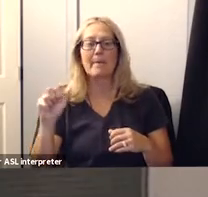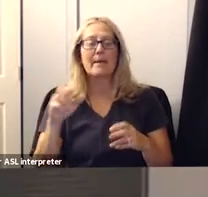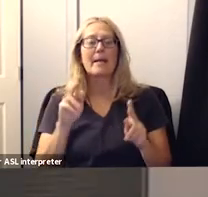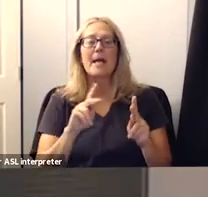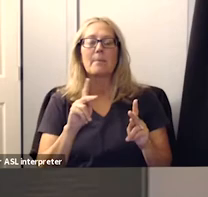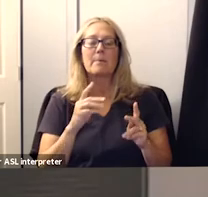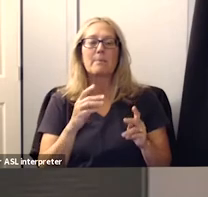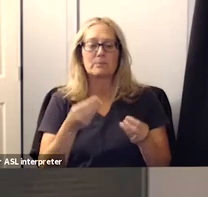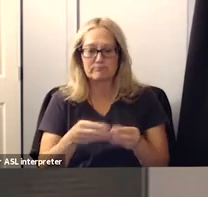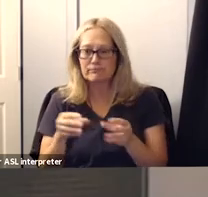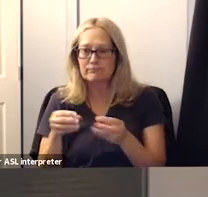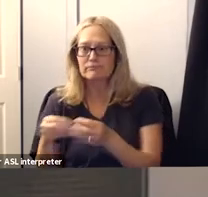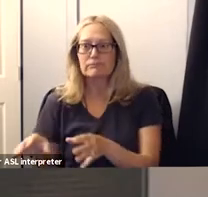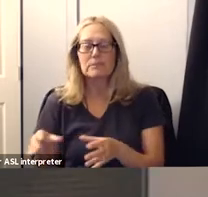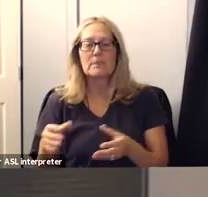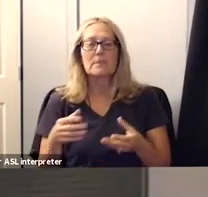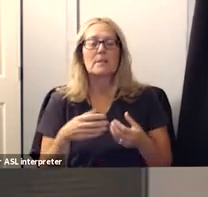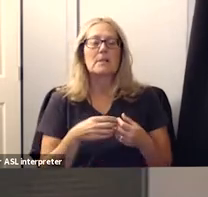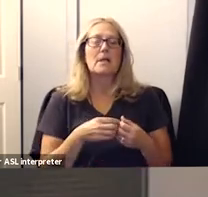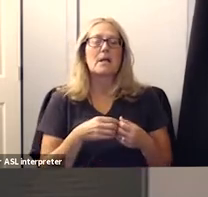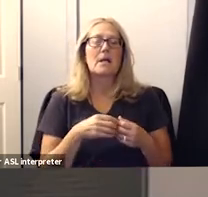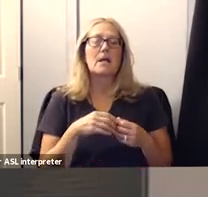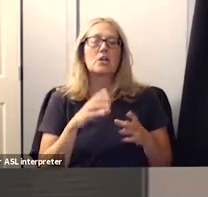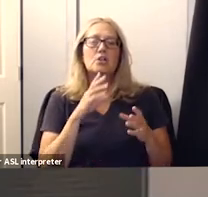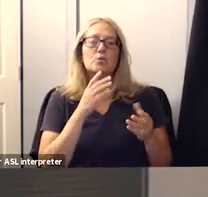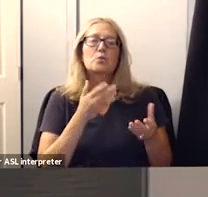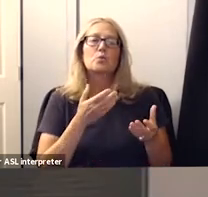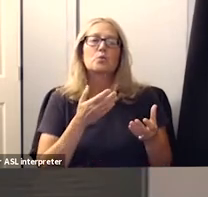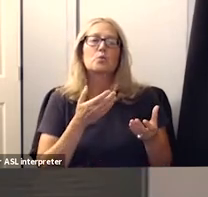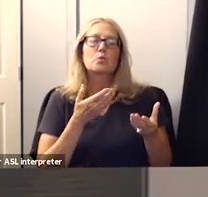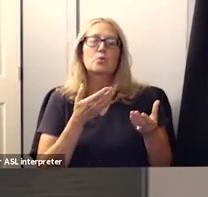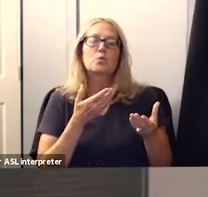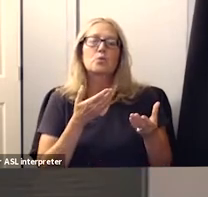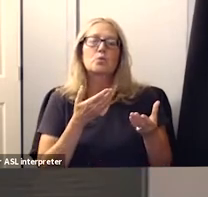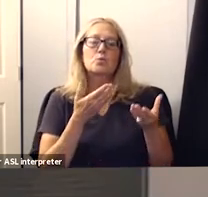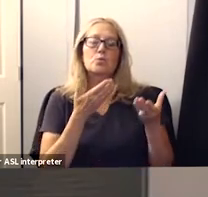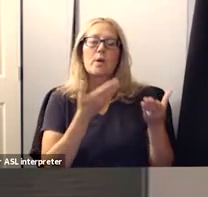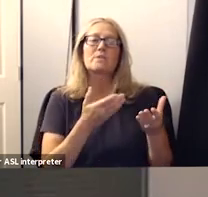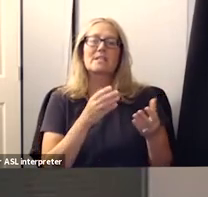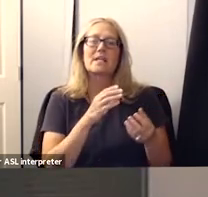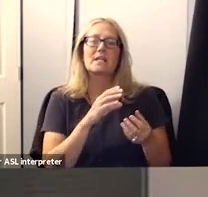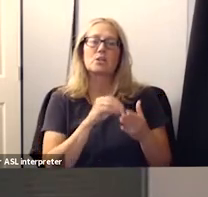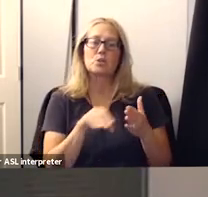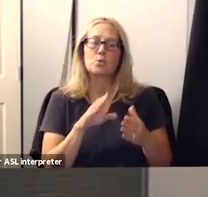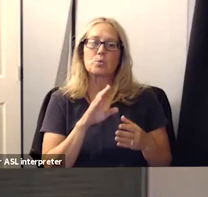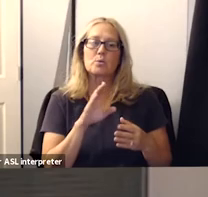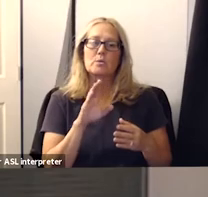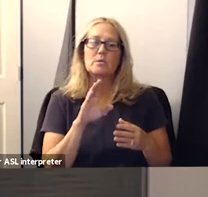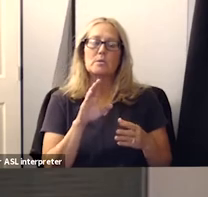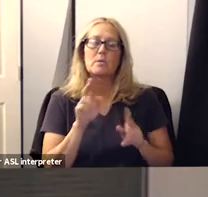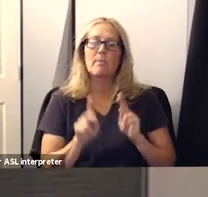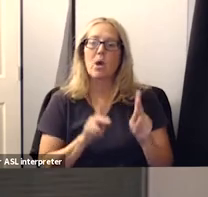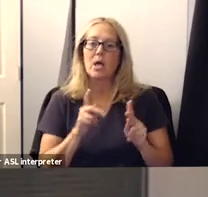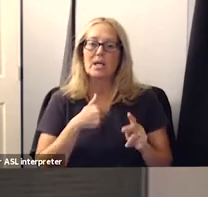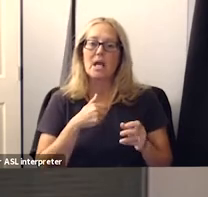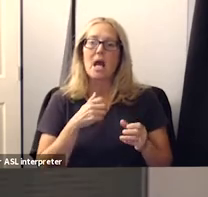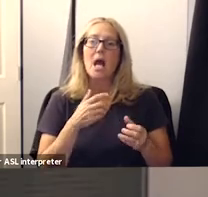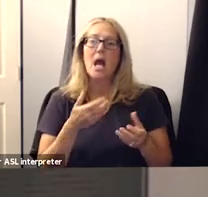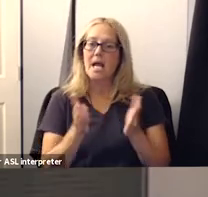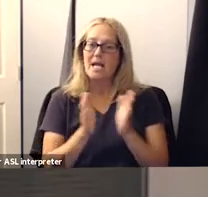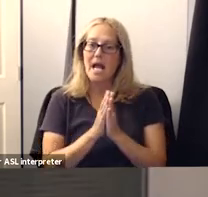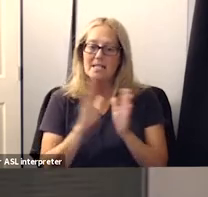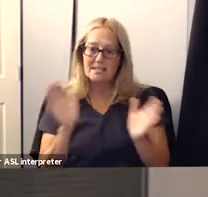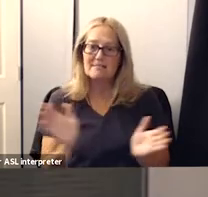thrilled to be a part of this board and represent the student body so i invite the public to reach out to me with any comments